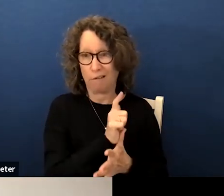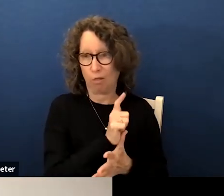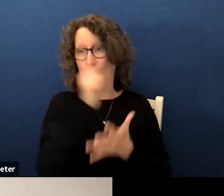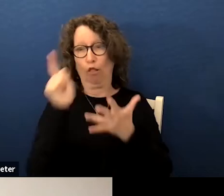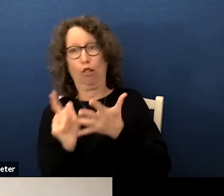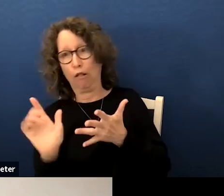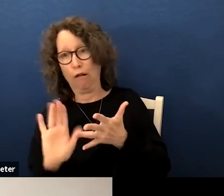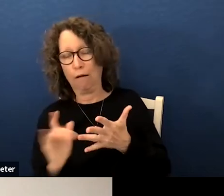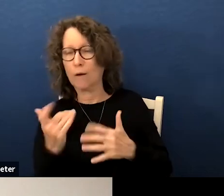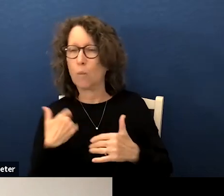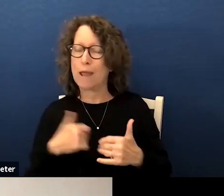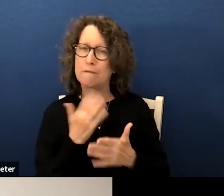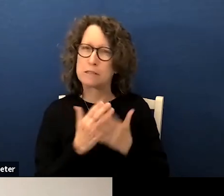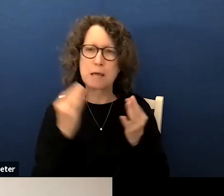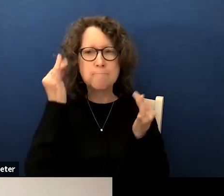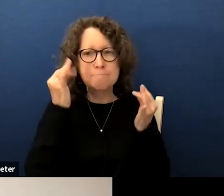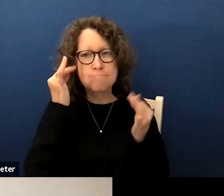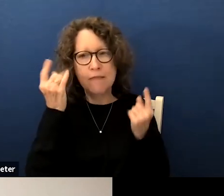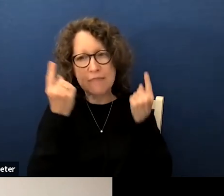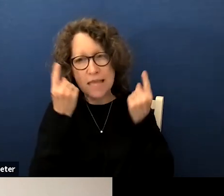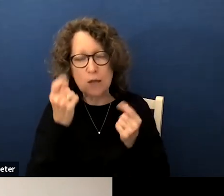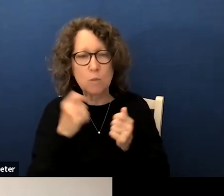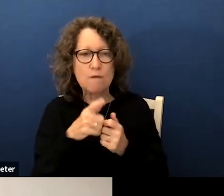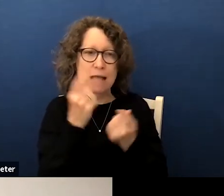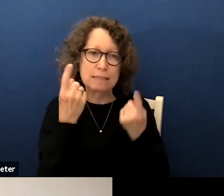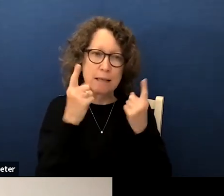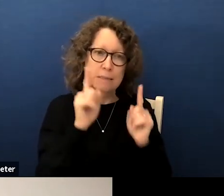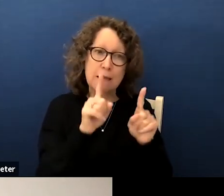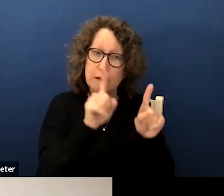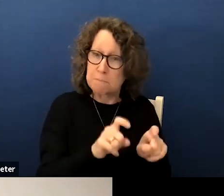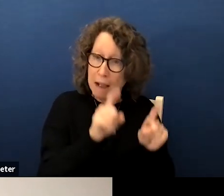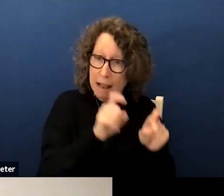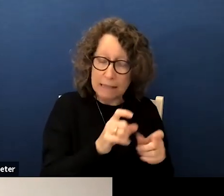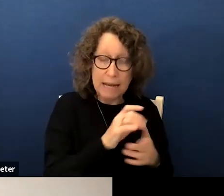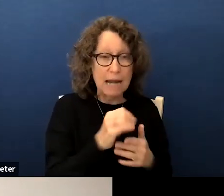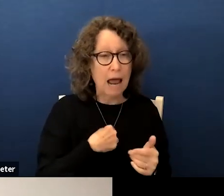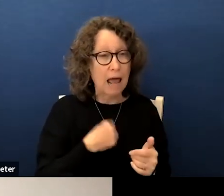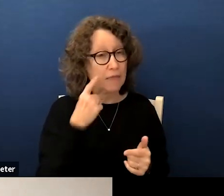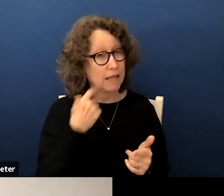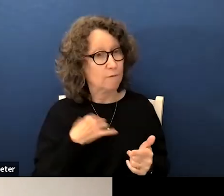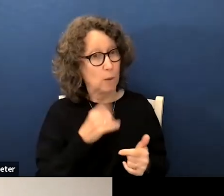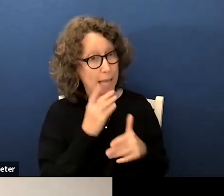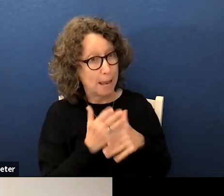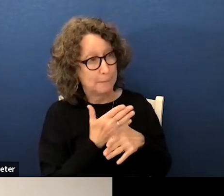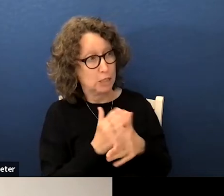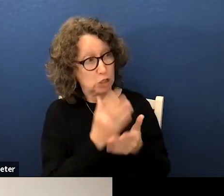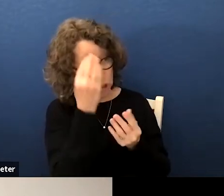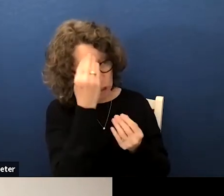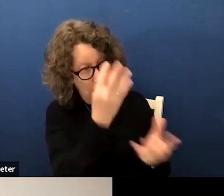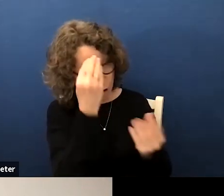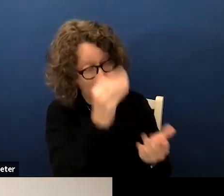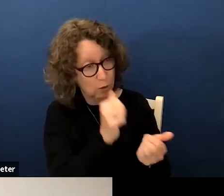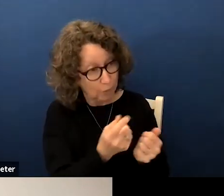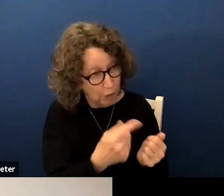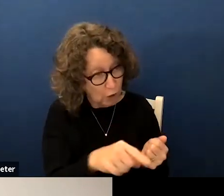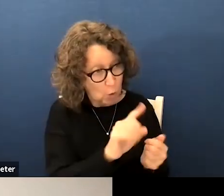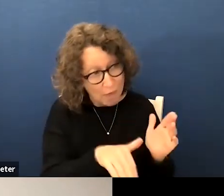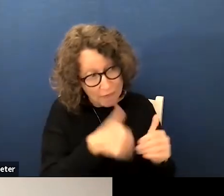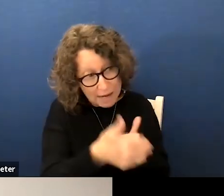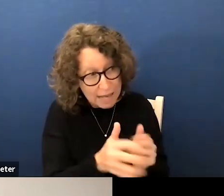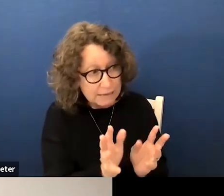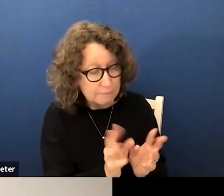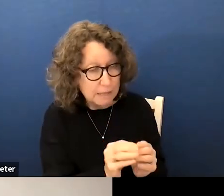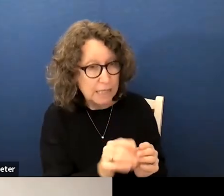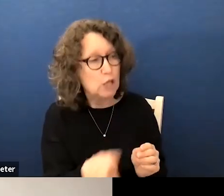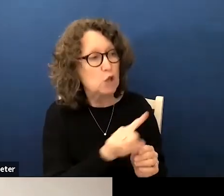some preliminary thinking and we have had some successful piloting and i think if we can be sharing sharing that with you at the next meeting